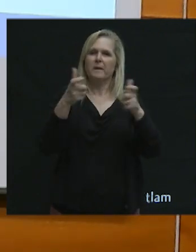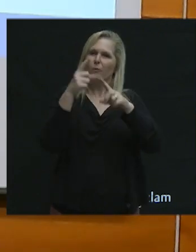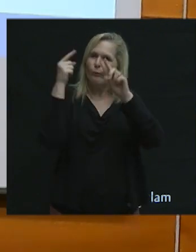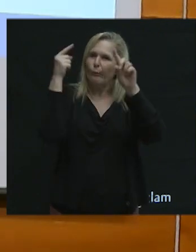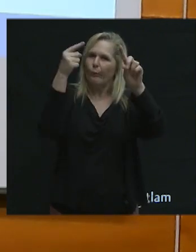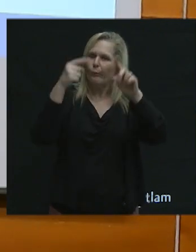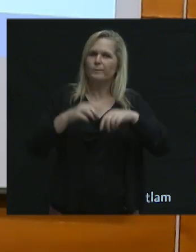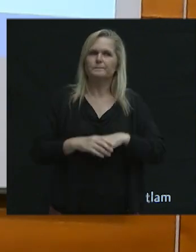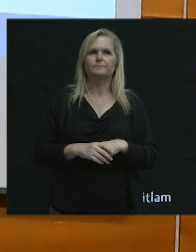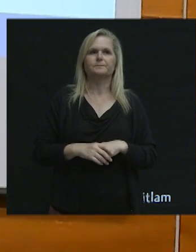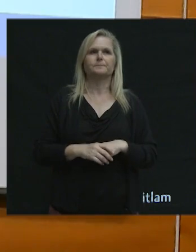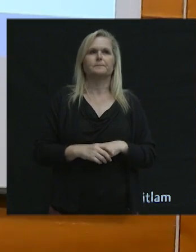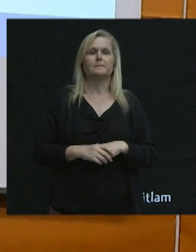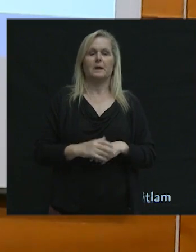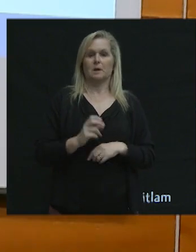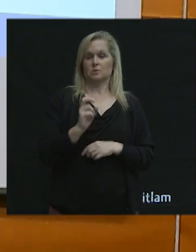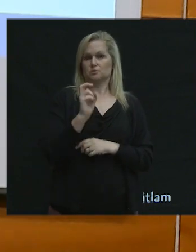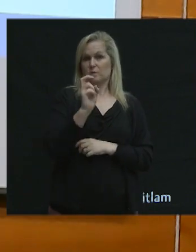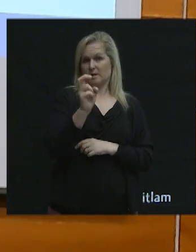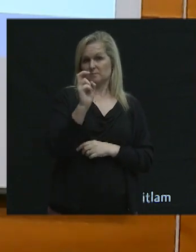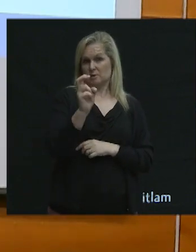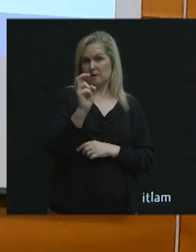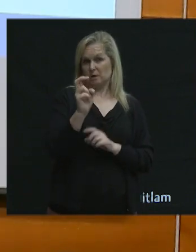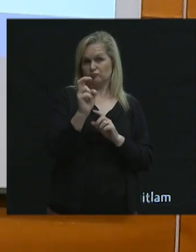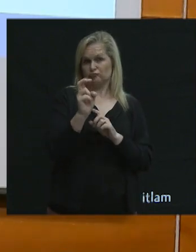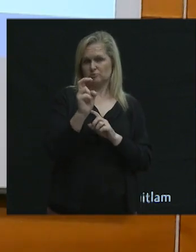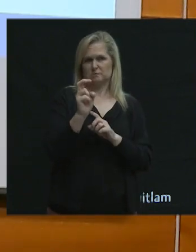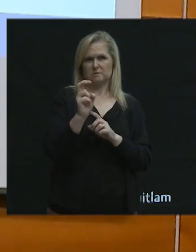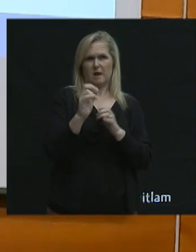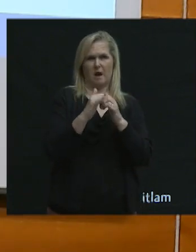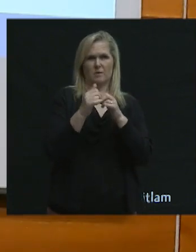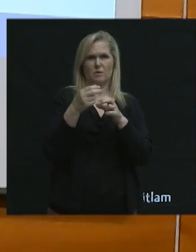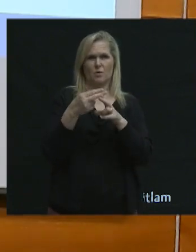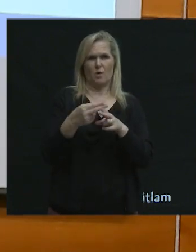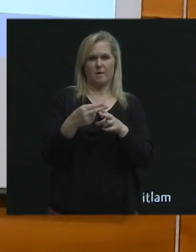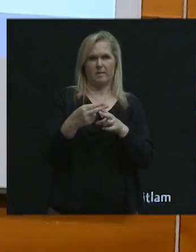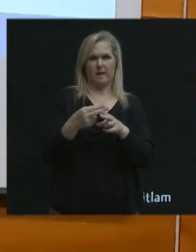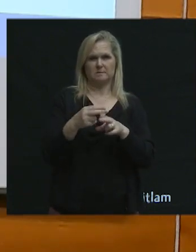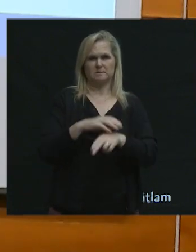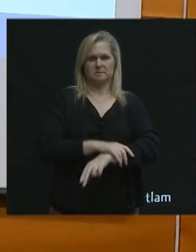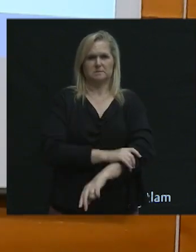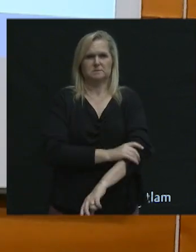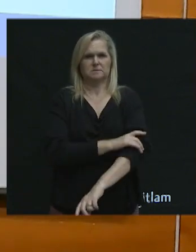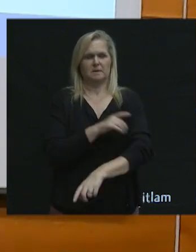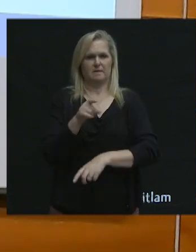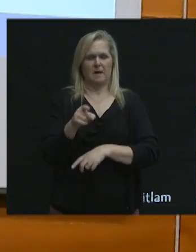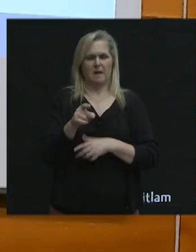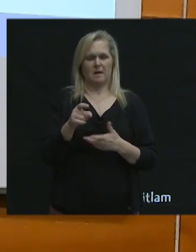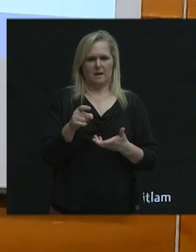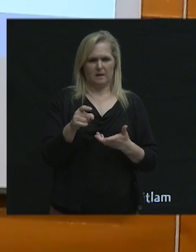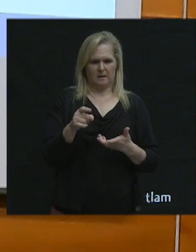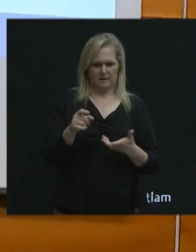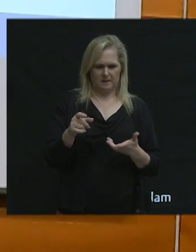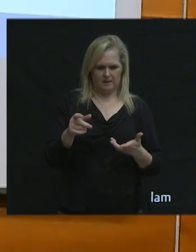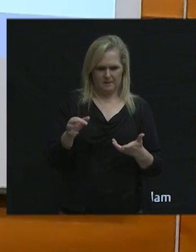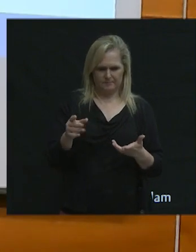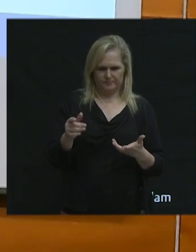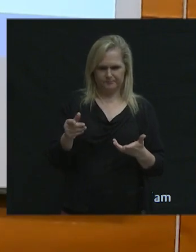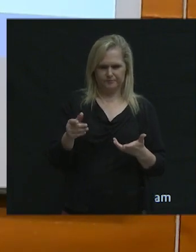transportation, how to call that, the distance should reduce also. Like me,